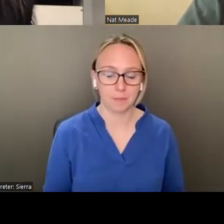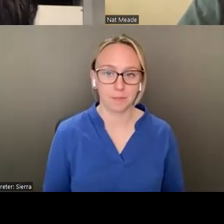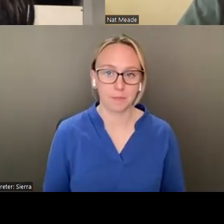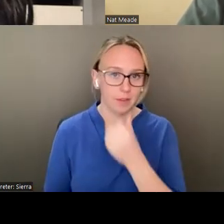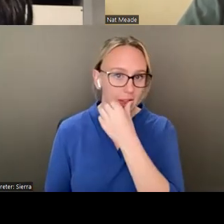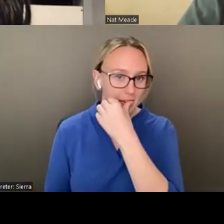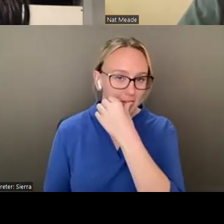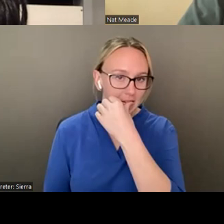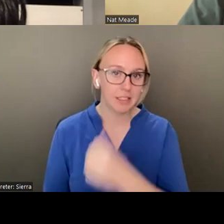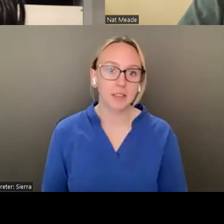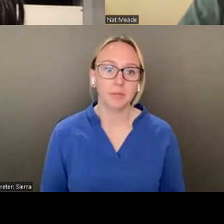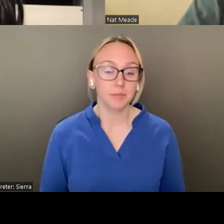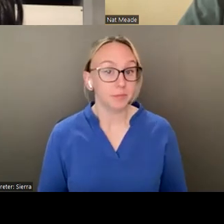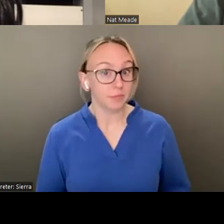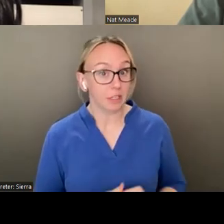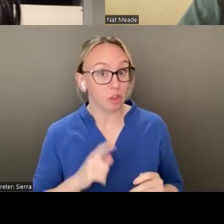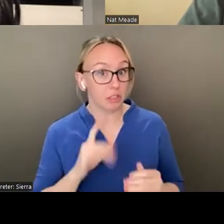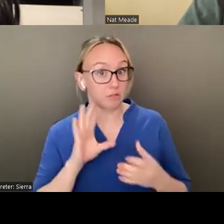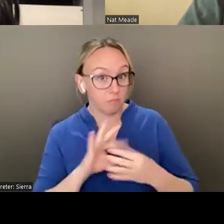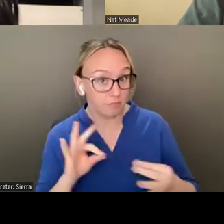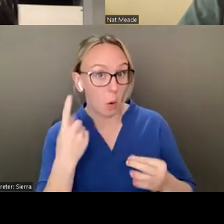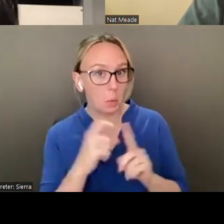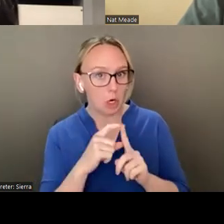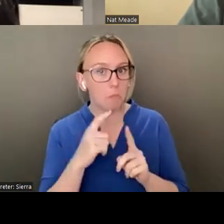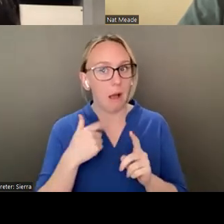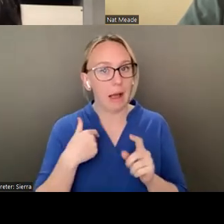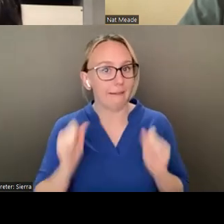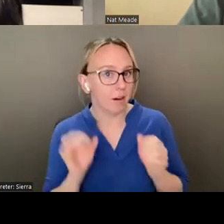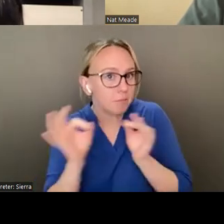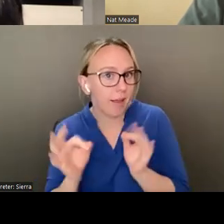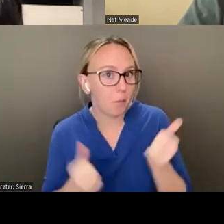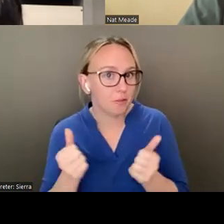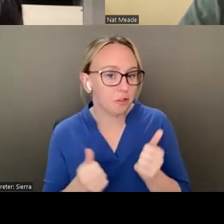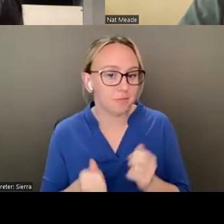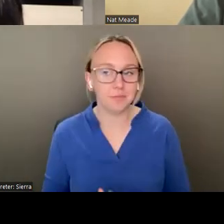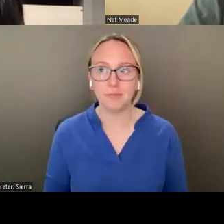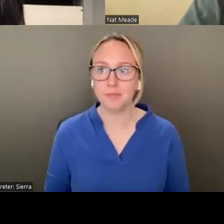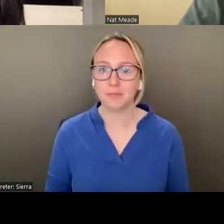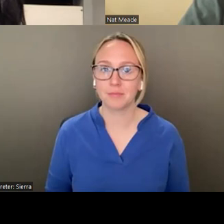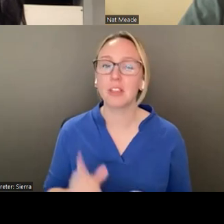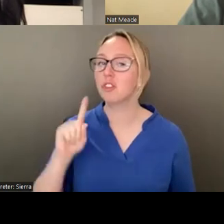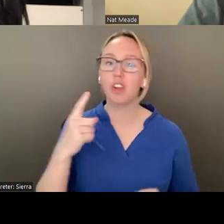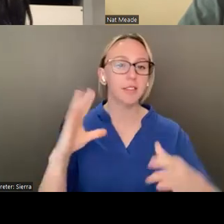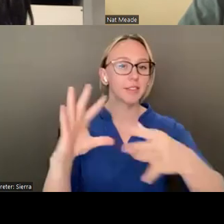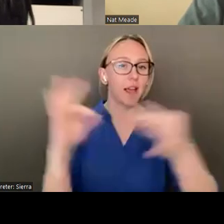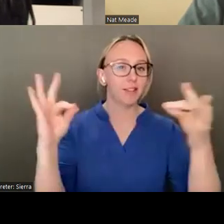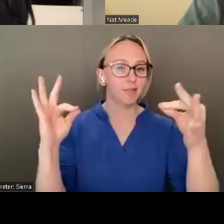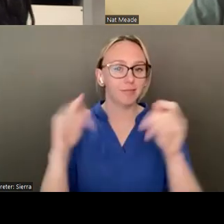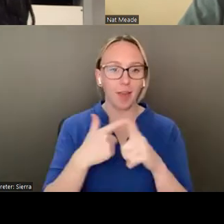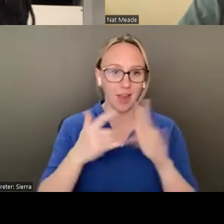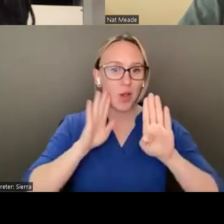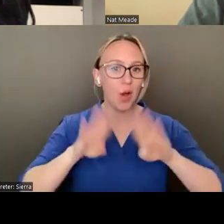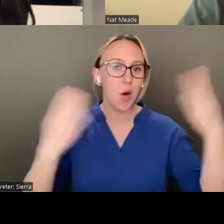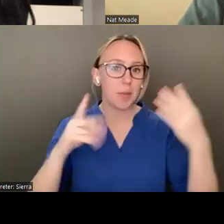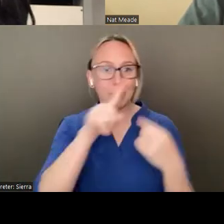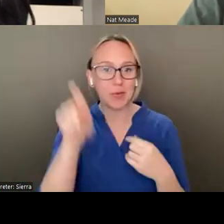So I just say the one word or do I get to explain the one word? Let's just say it because then we're going to open it up to